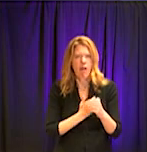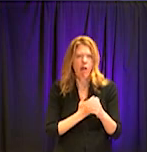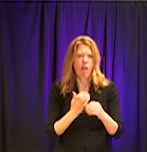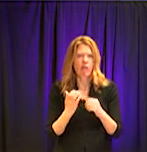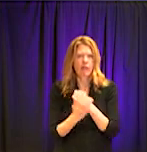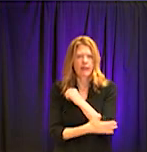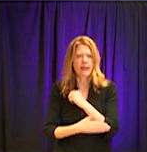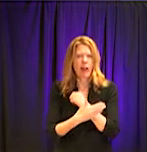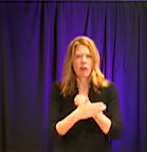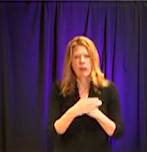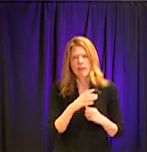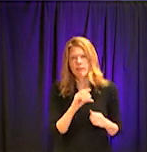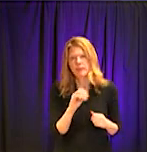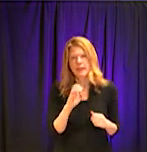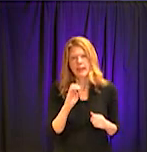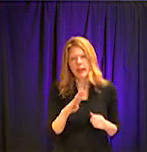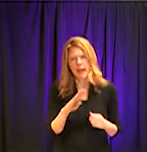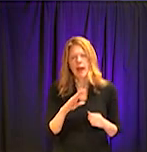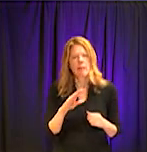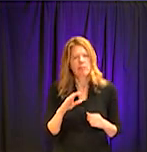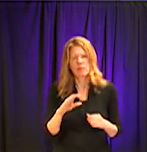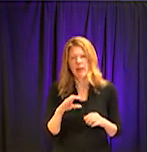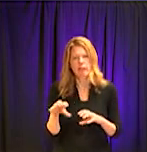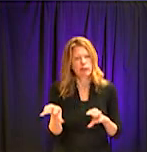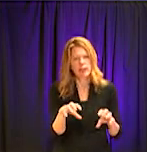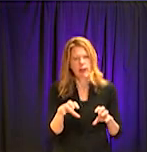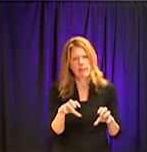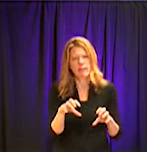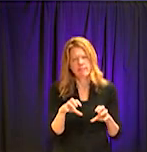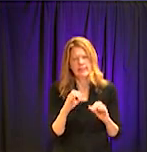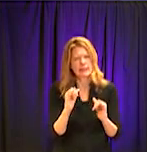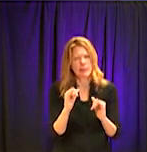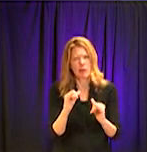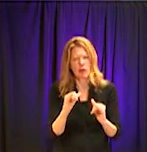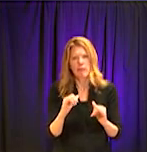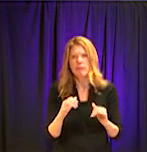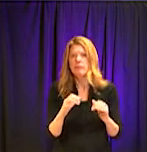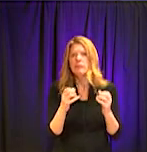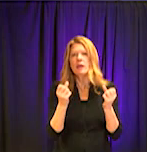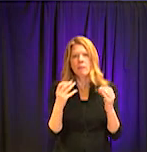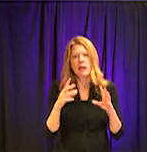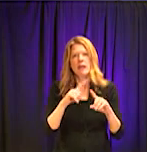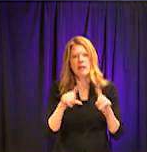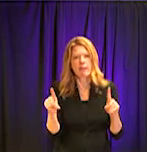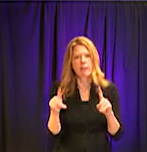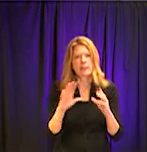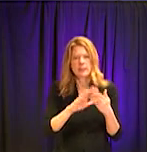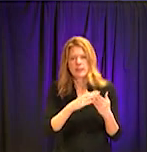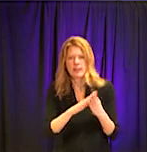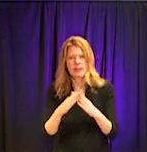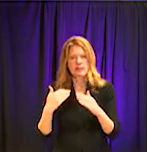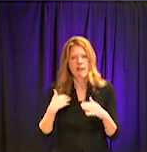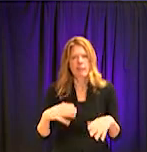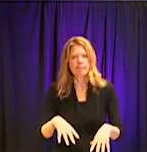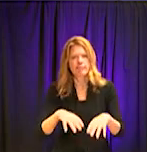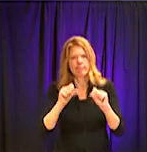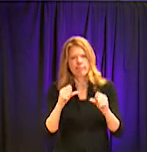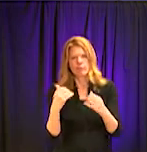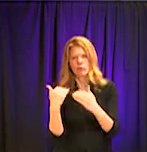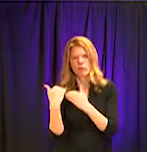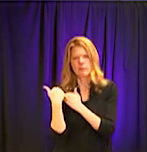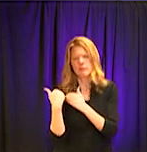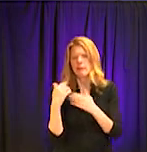this this ability for cities to decide for themselves some cities have taken different tax even in the county.